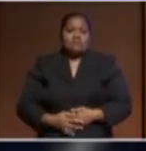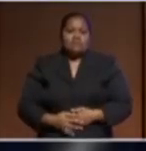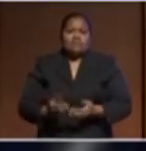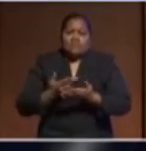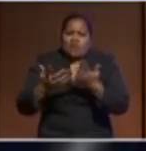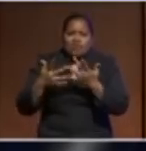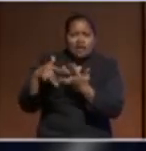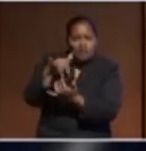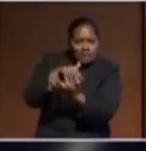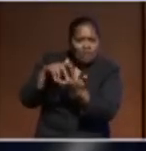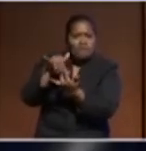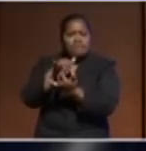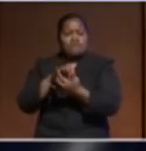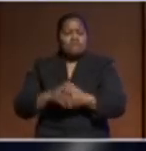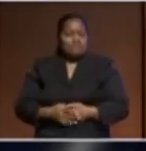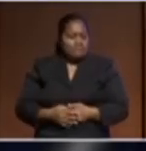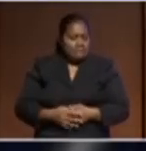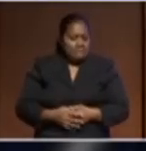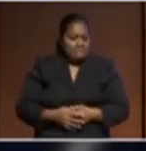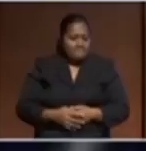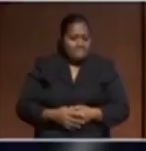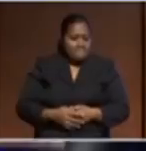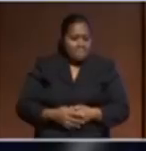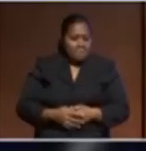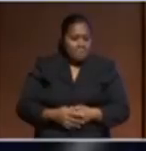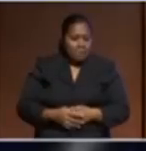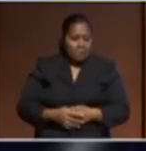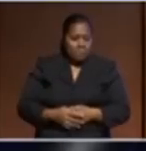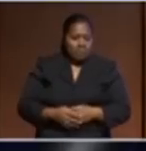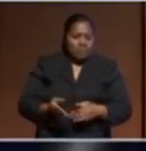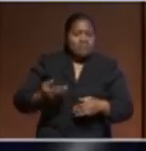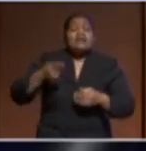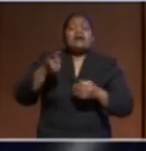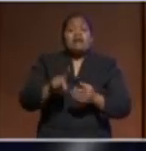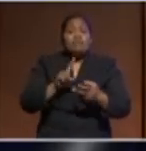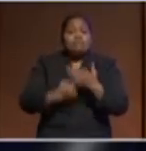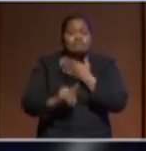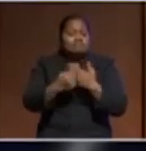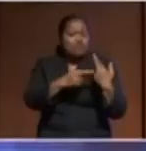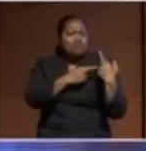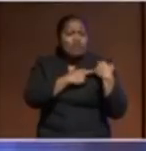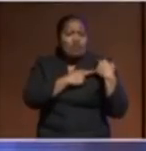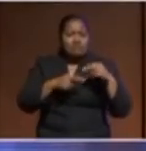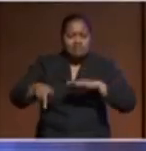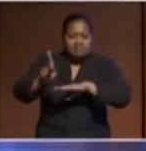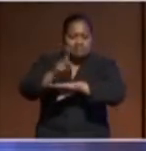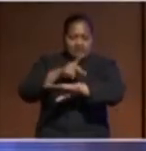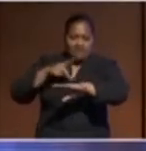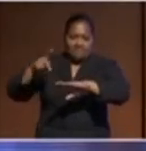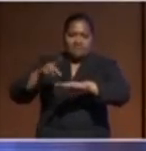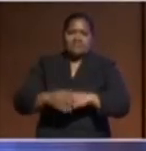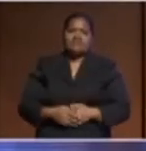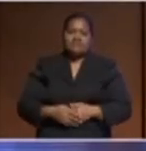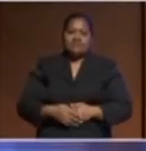our ongoing recognition of Te Tewiti and everything we do, but the role of Pacific and the journey of Pacifica peoples in New Zealand. From